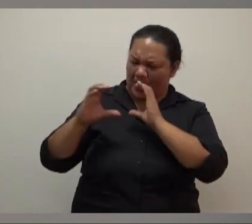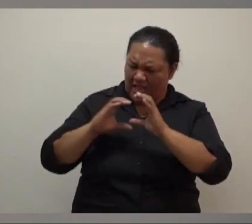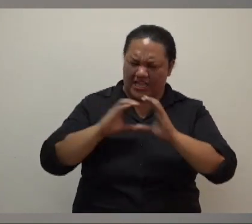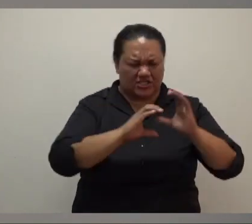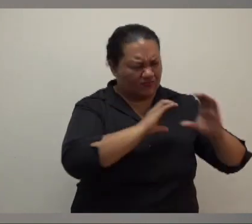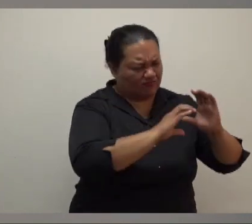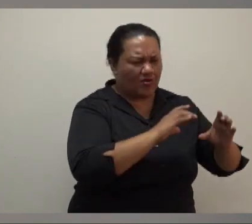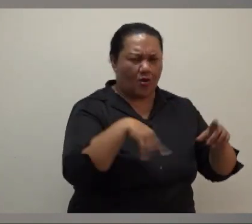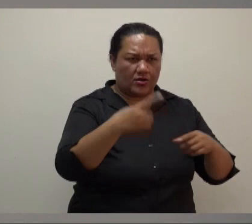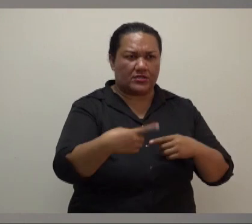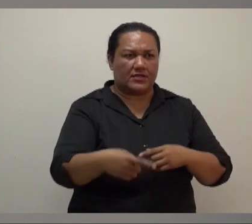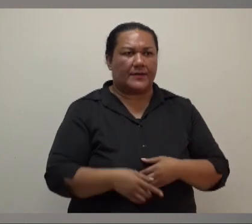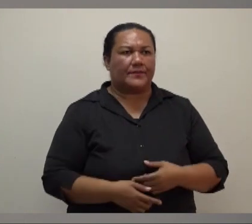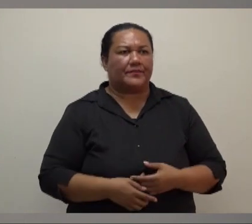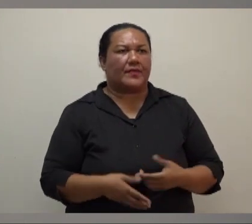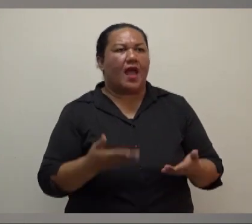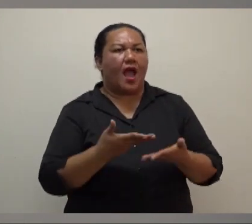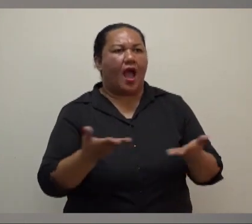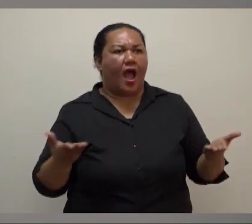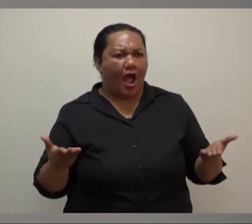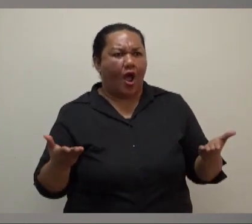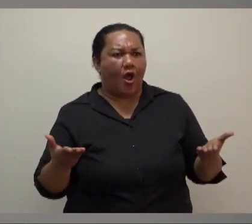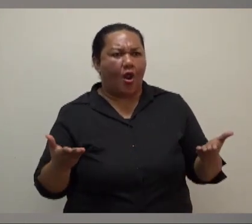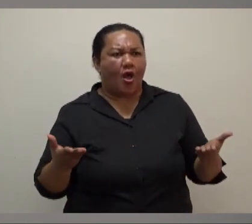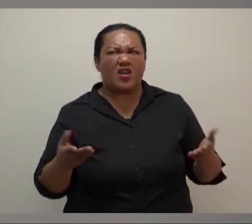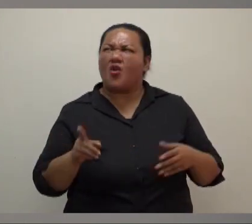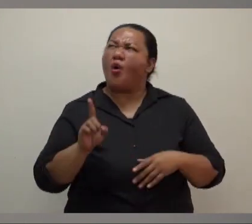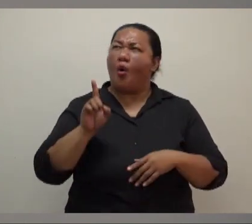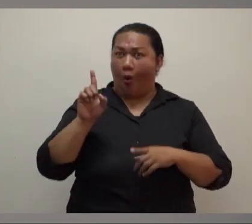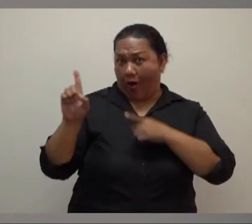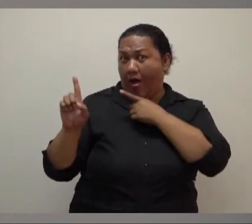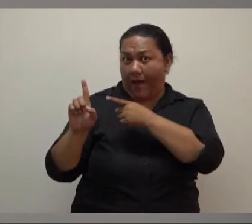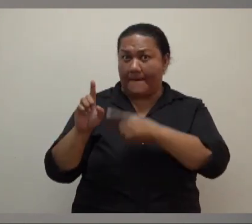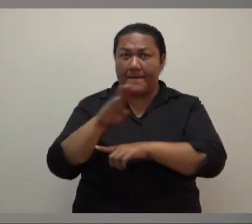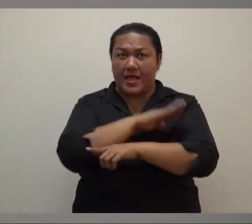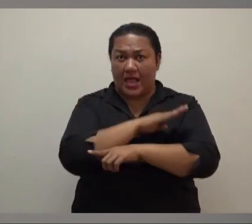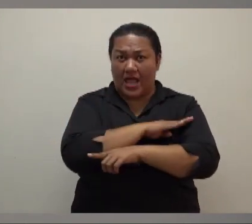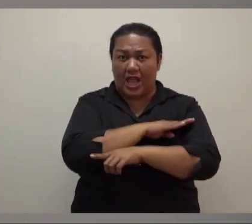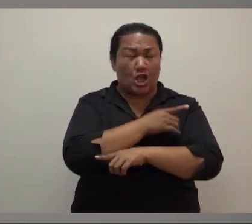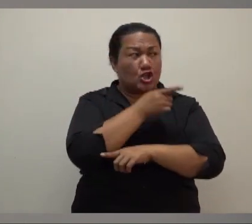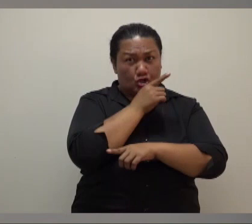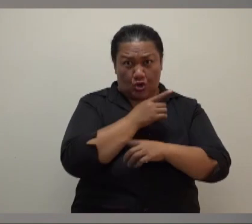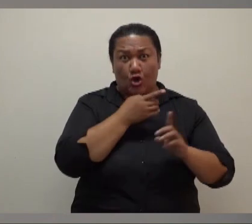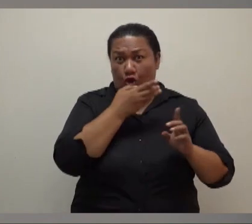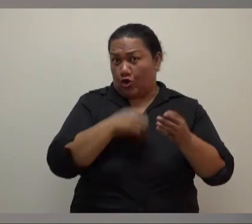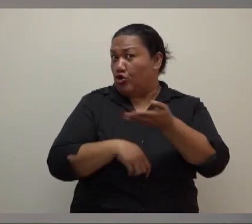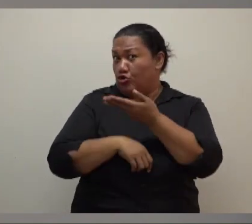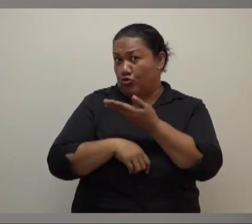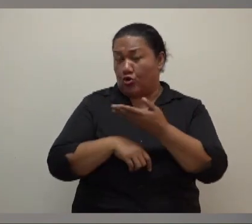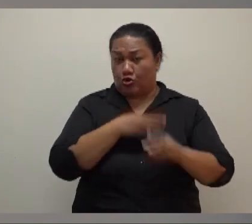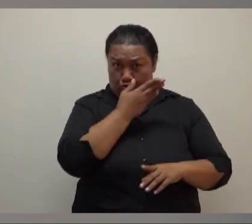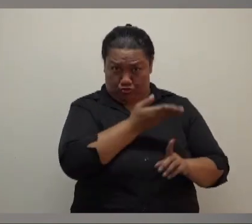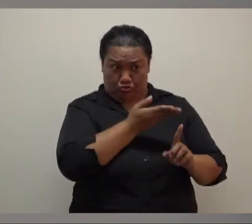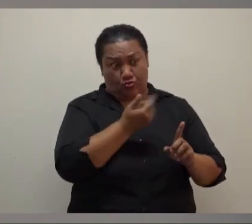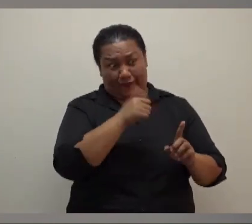How long has he been away as a result of this medical situation, and have you spoken to him? How is he? I spoke to him before he went into